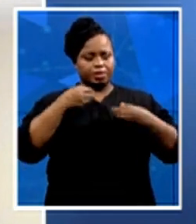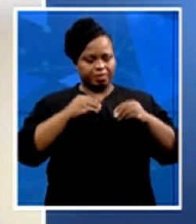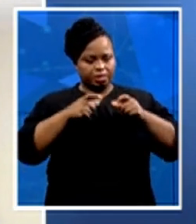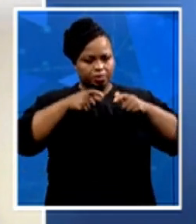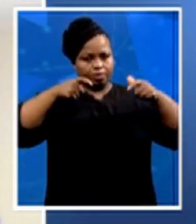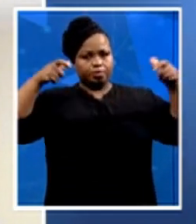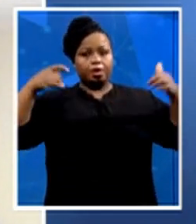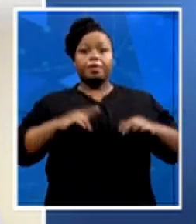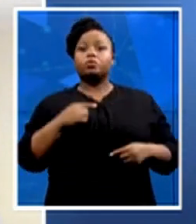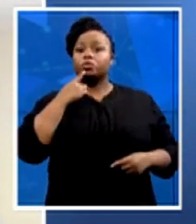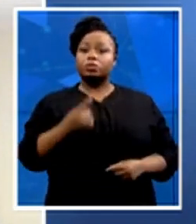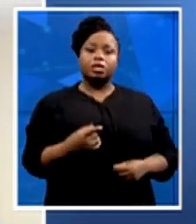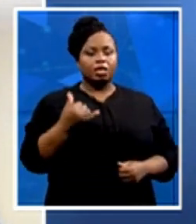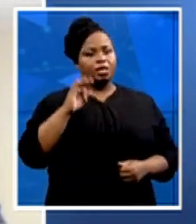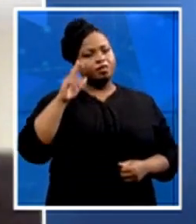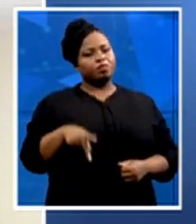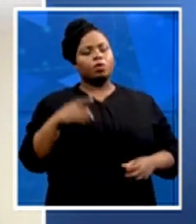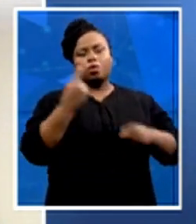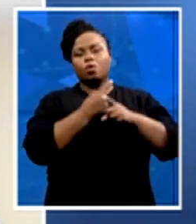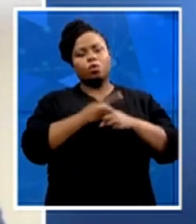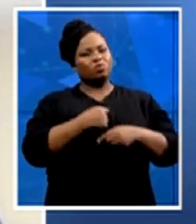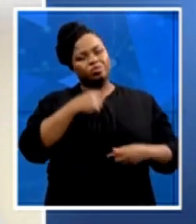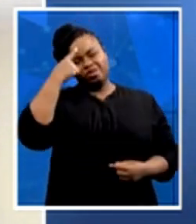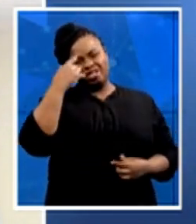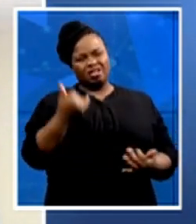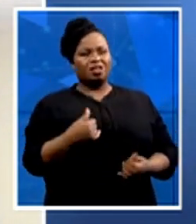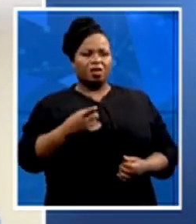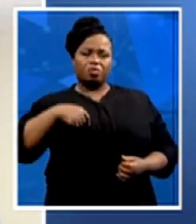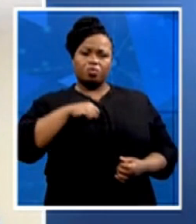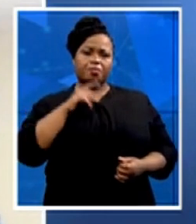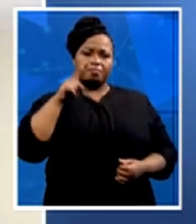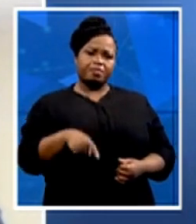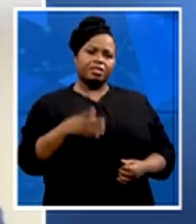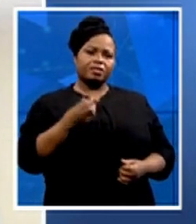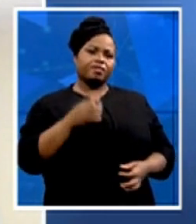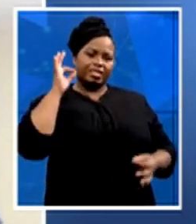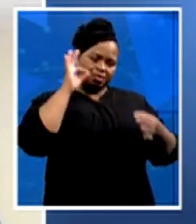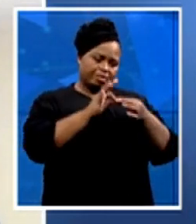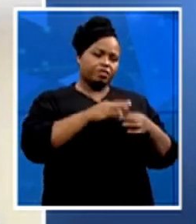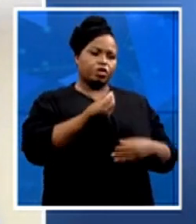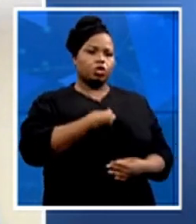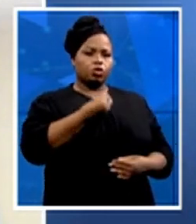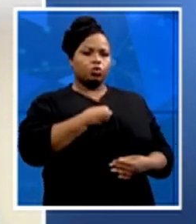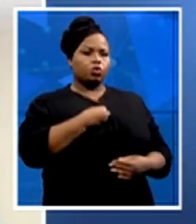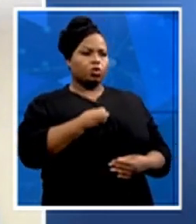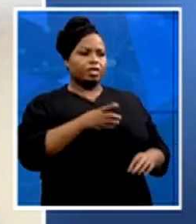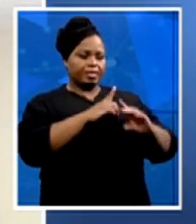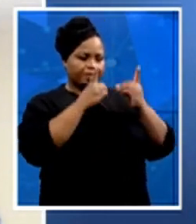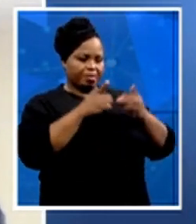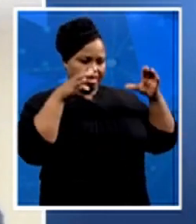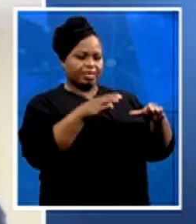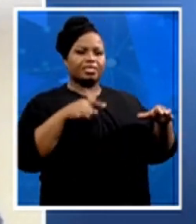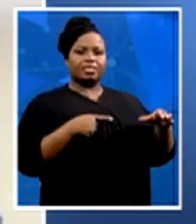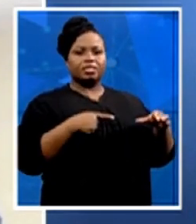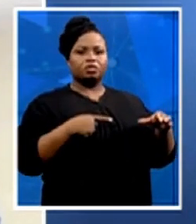of the view that there should be a specific youth ministry, which I think will link or tie it to